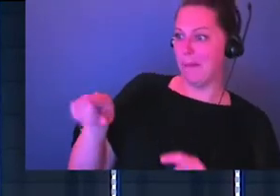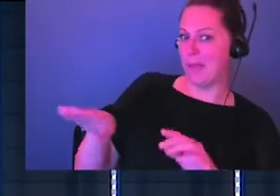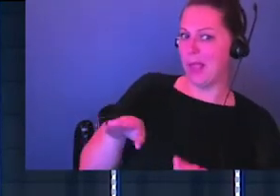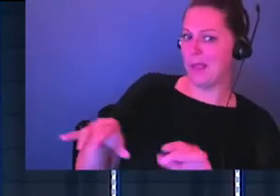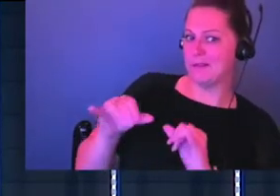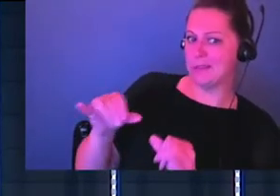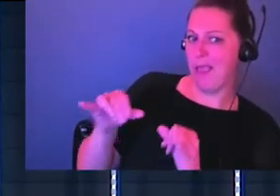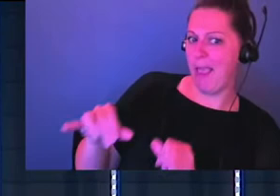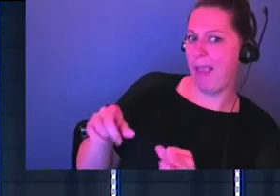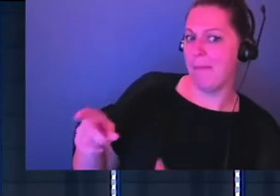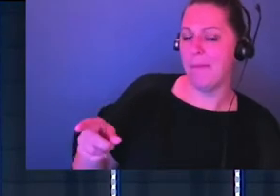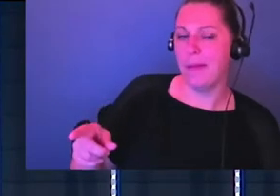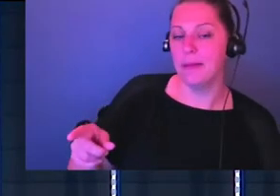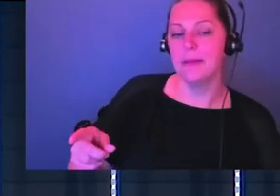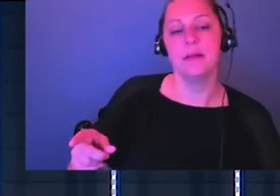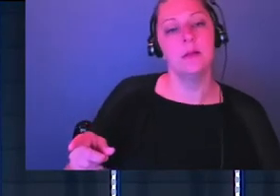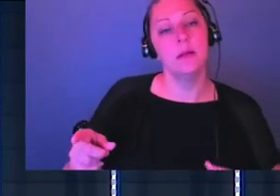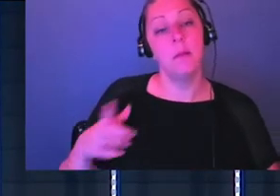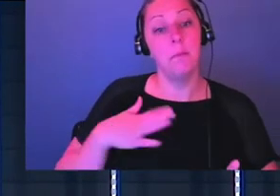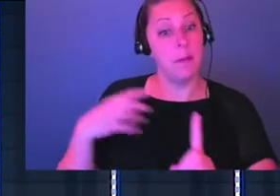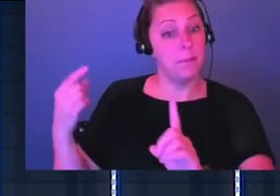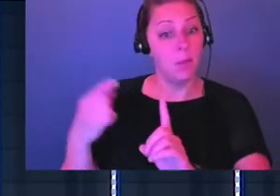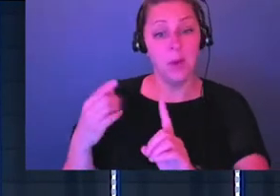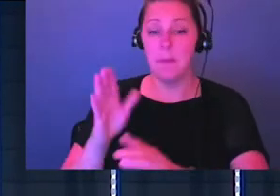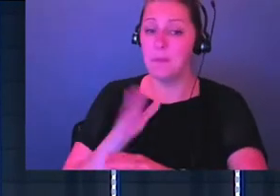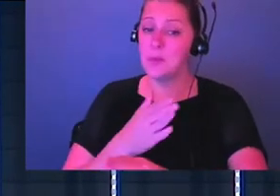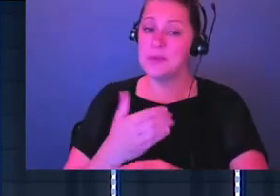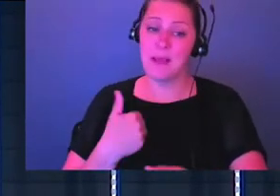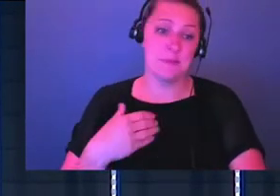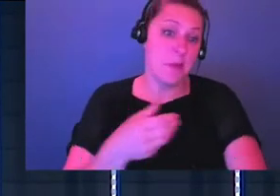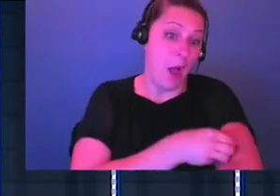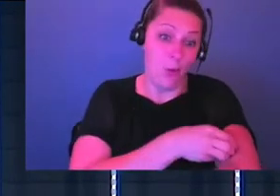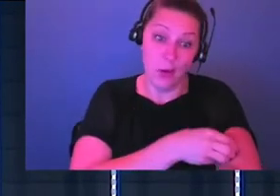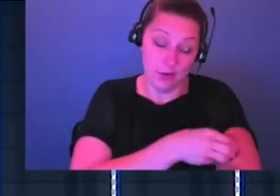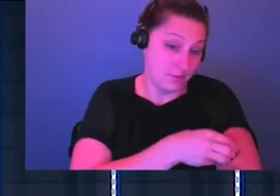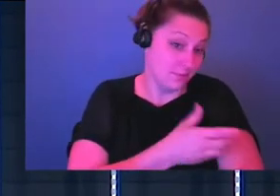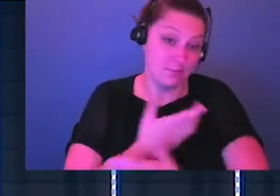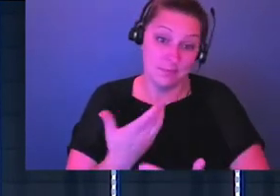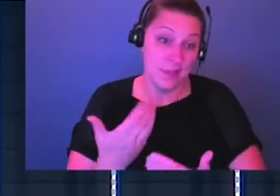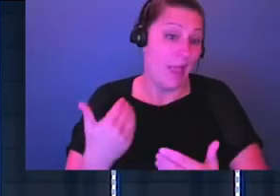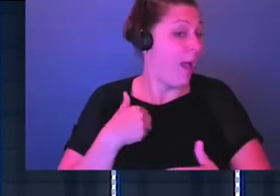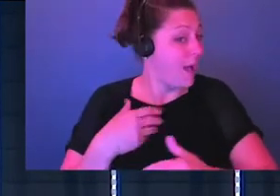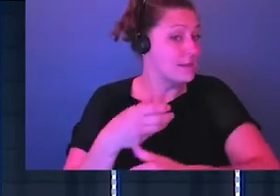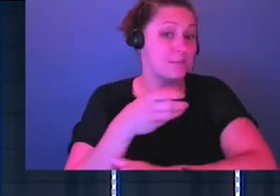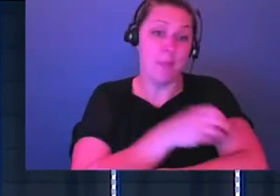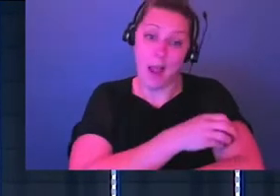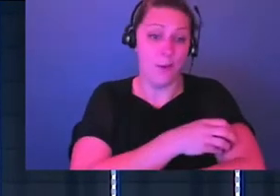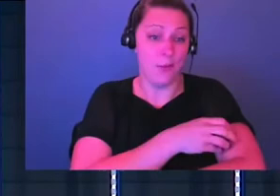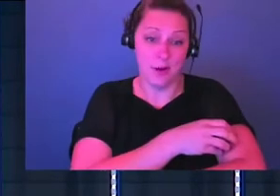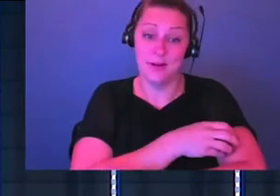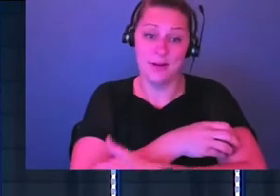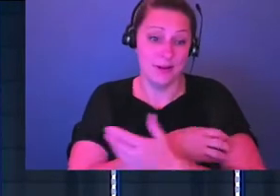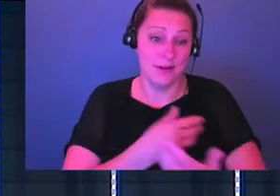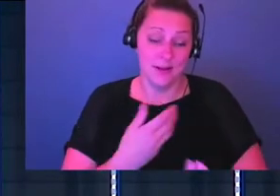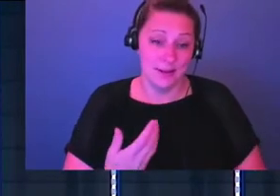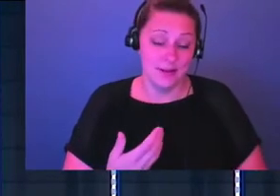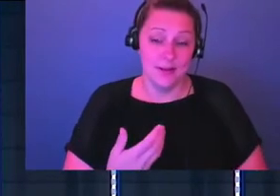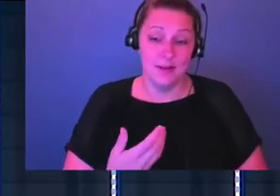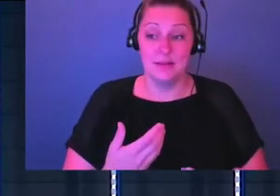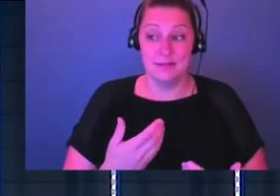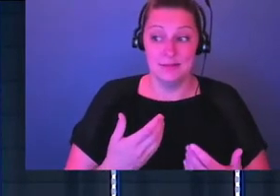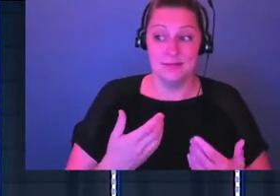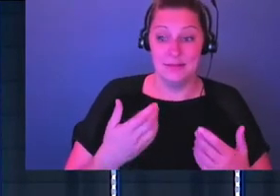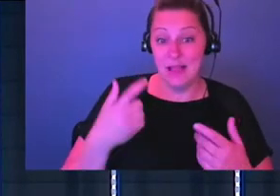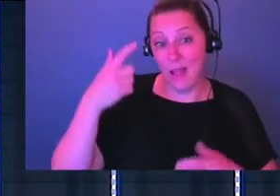that make sense? I know that's all a lot, but the point I'm trying to make is that music's got power, yo. Music has power. It can have power in our